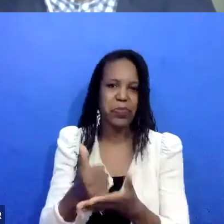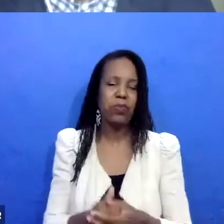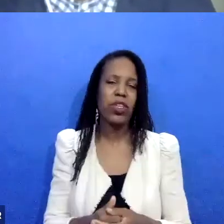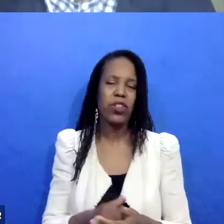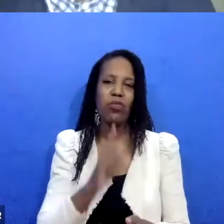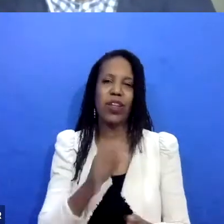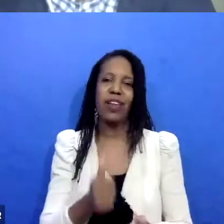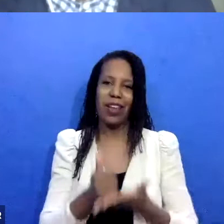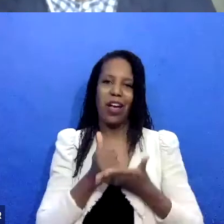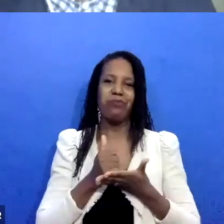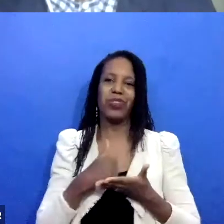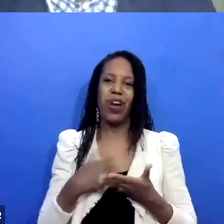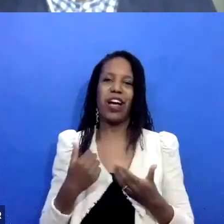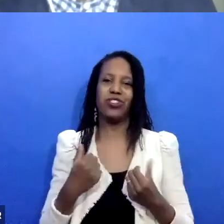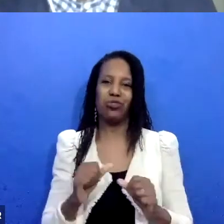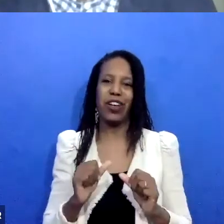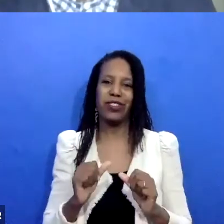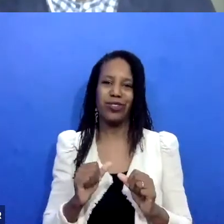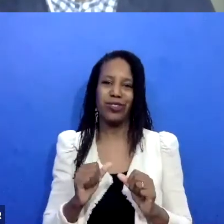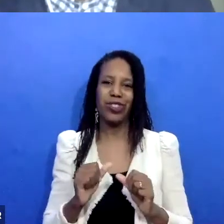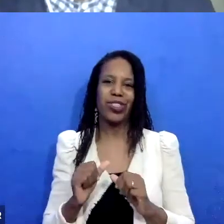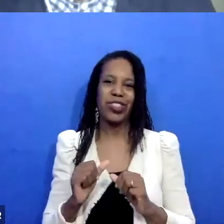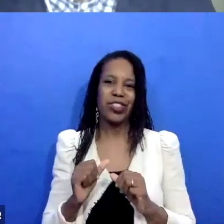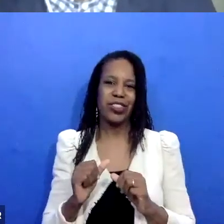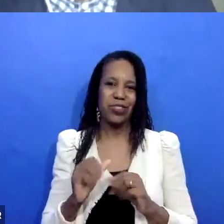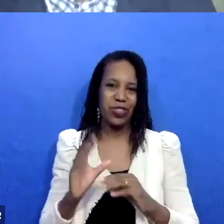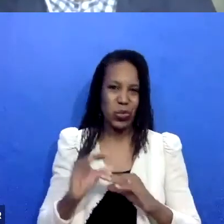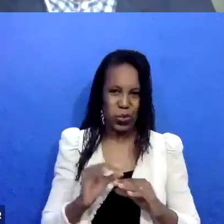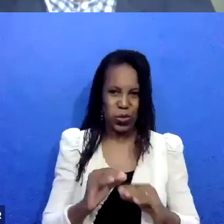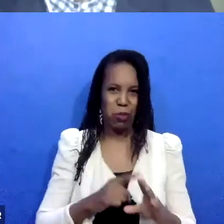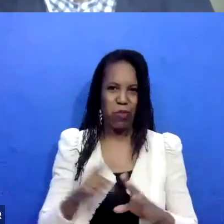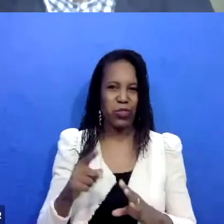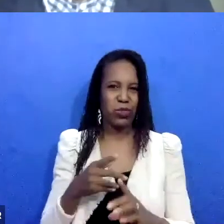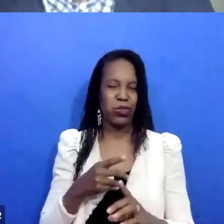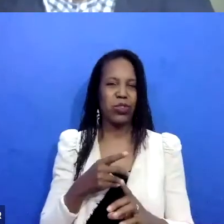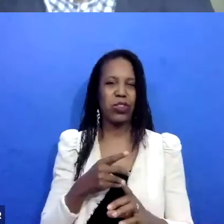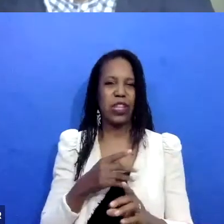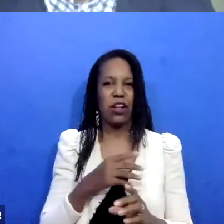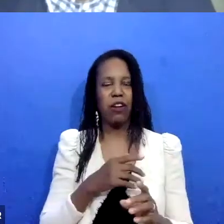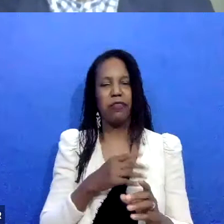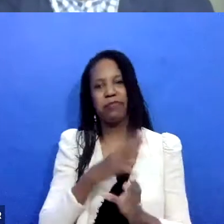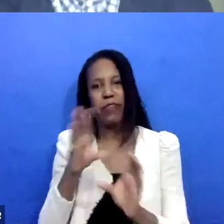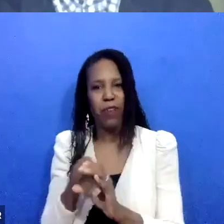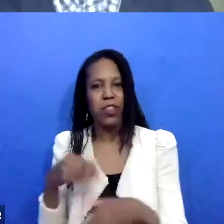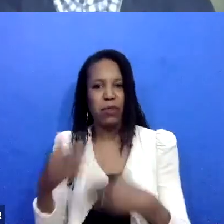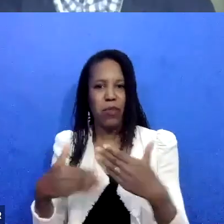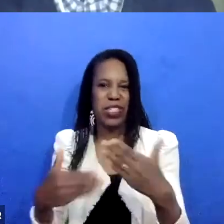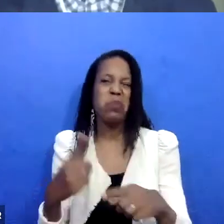deprofessionalize the process, but there are certain circumstances under which it seems really necessary to do so. So that's the brief answer.